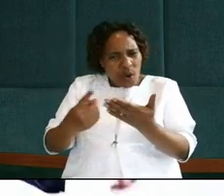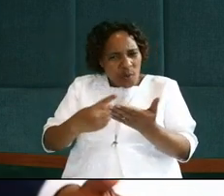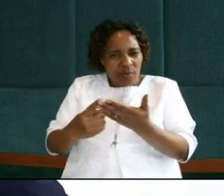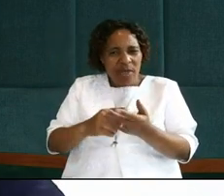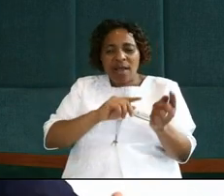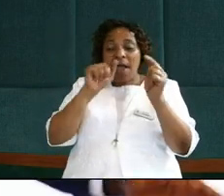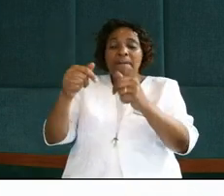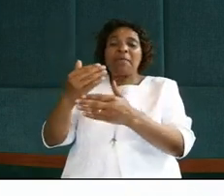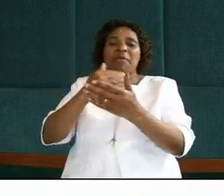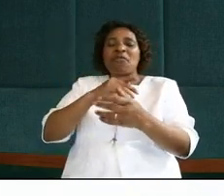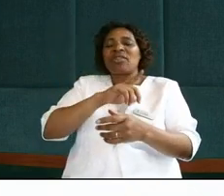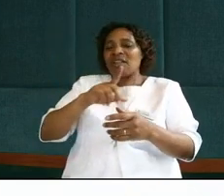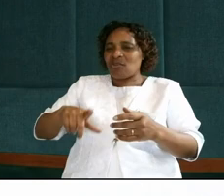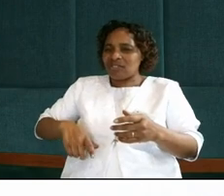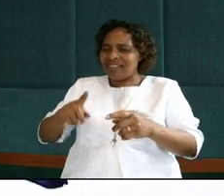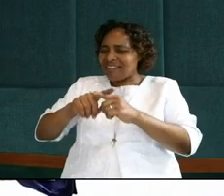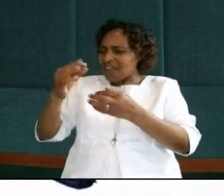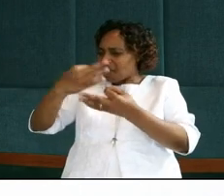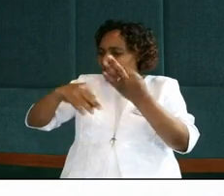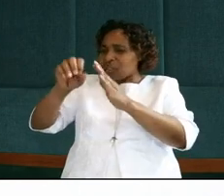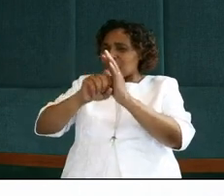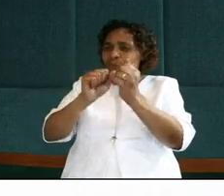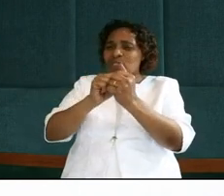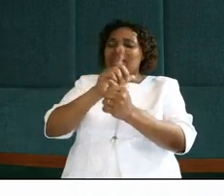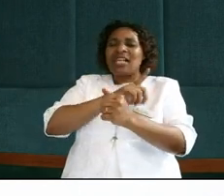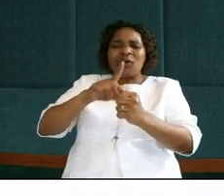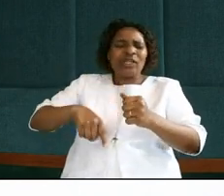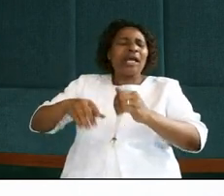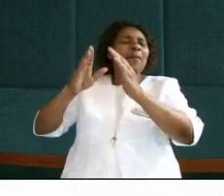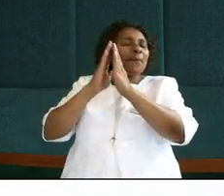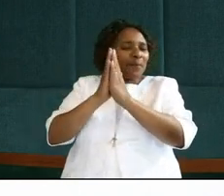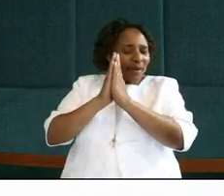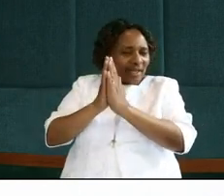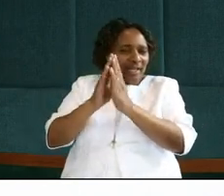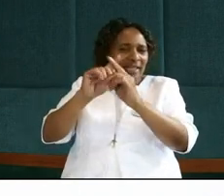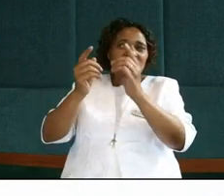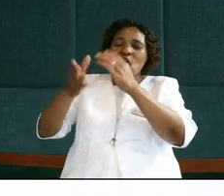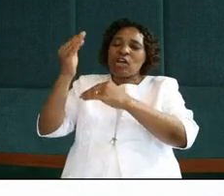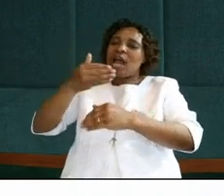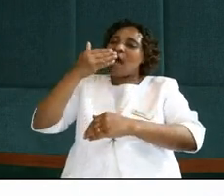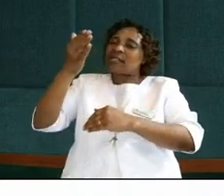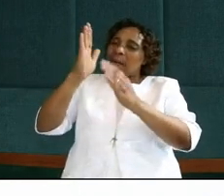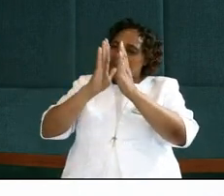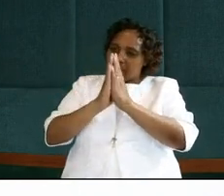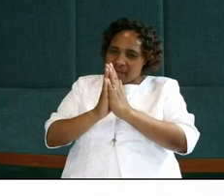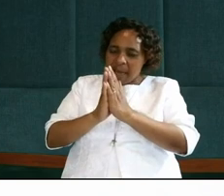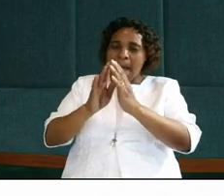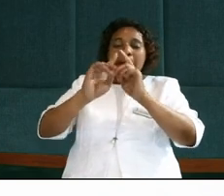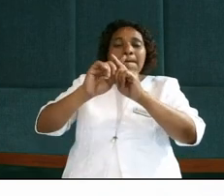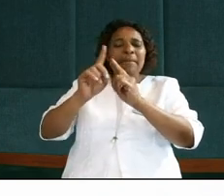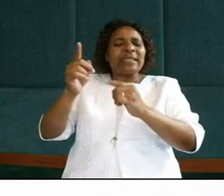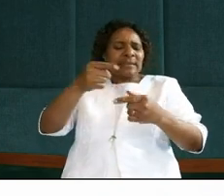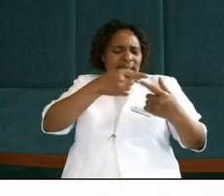before the Lord and fellowshipping with the Lord. They pray and God answers their prayer. prayer, but from